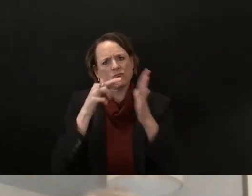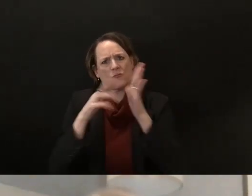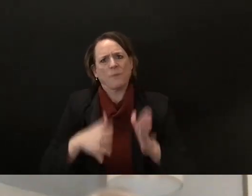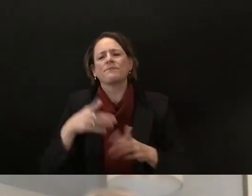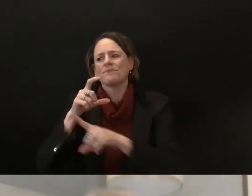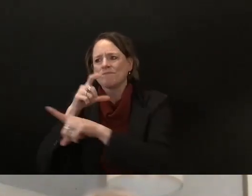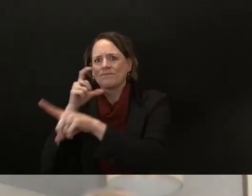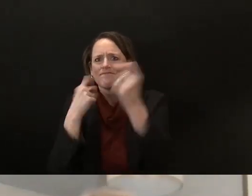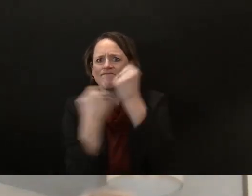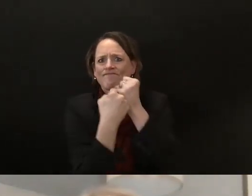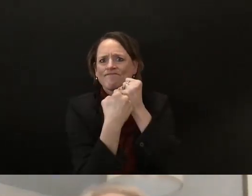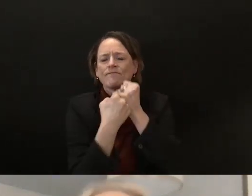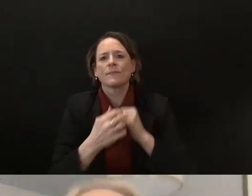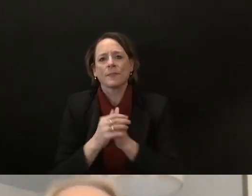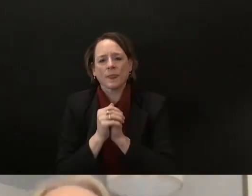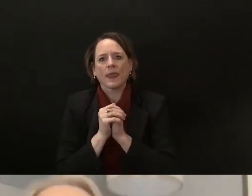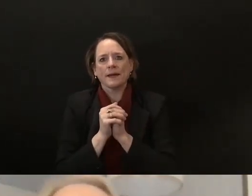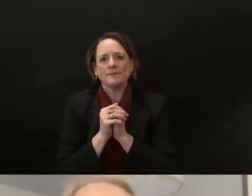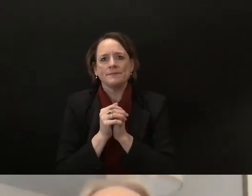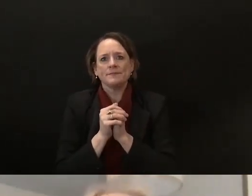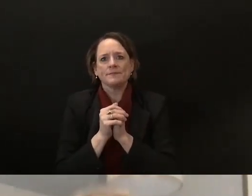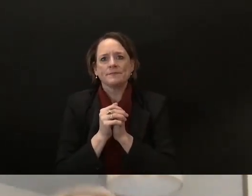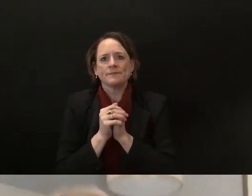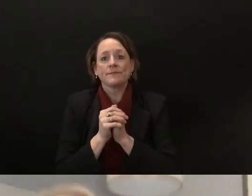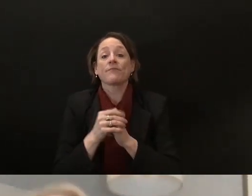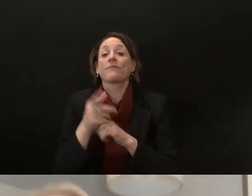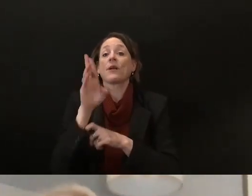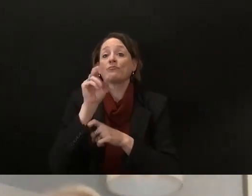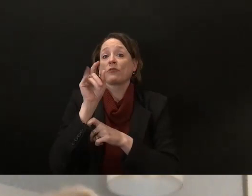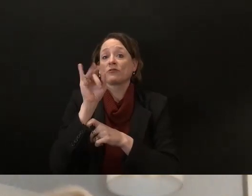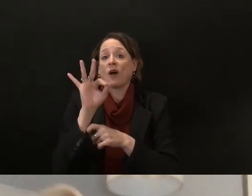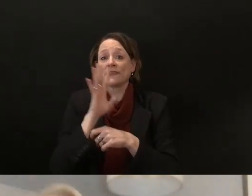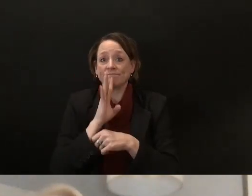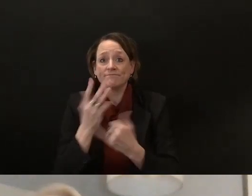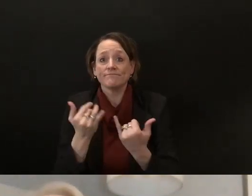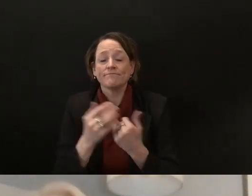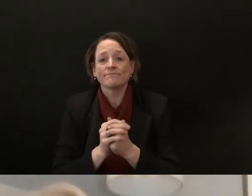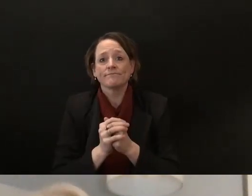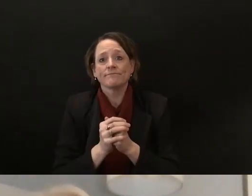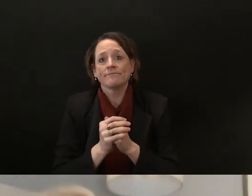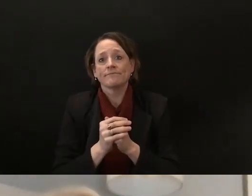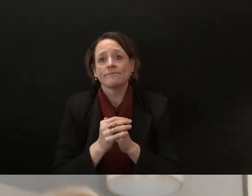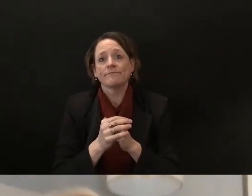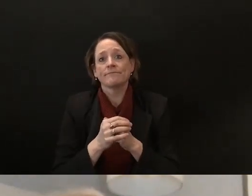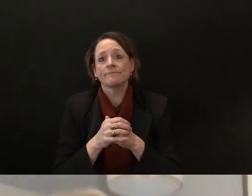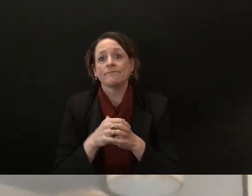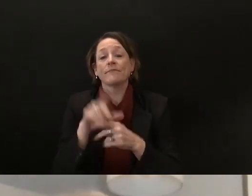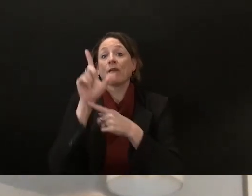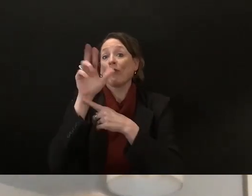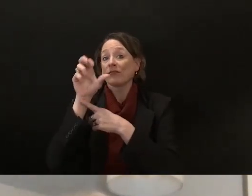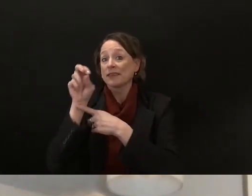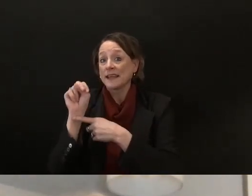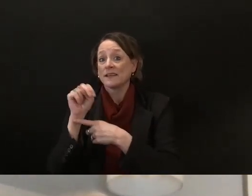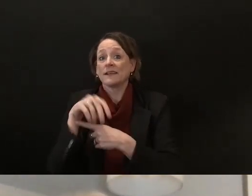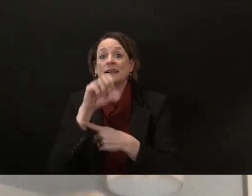senator larson thanks representative nikki uh thanks to our uh wonderful interpreters and the staff who help set this up and i see that we have my old